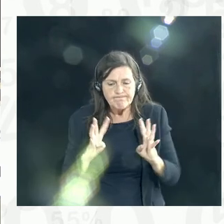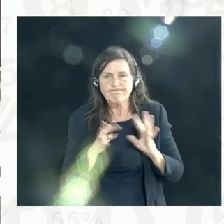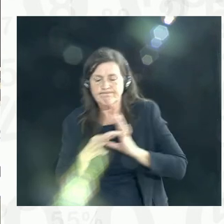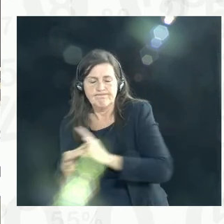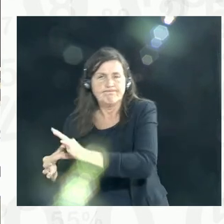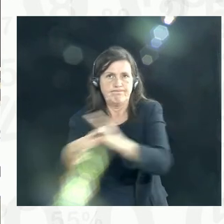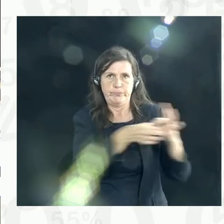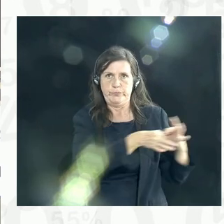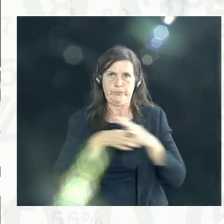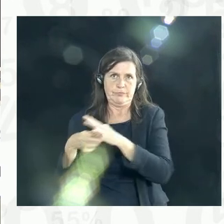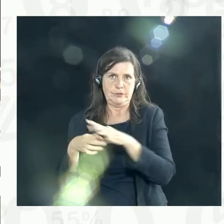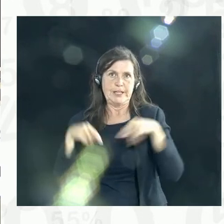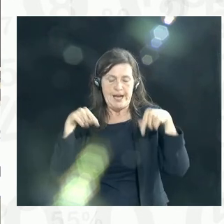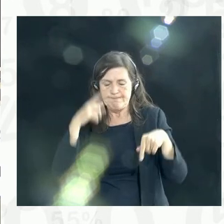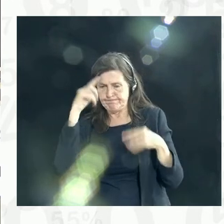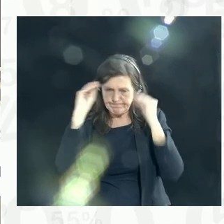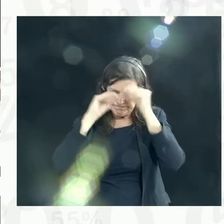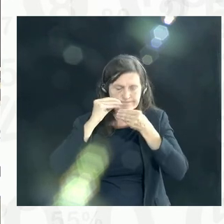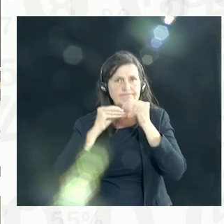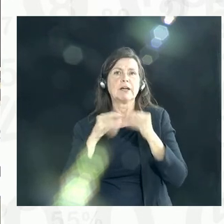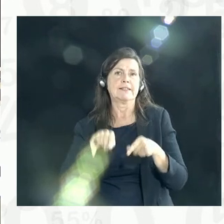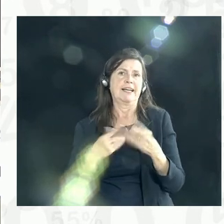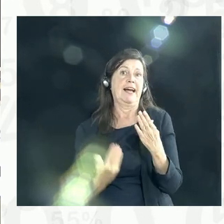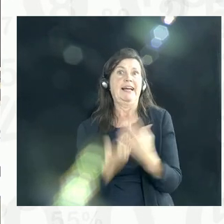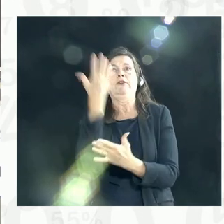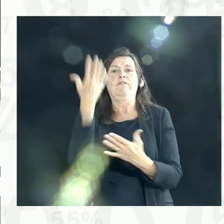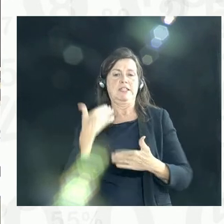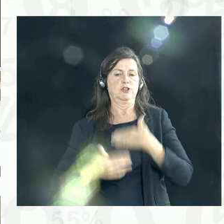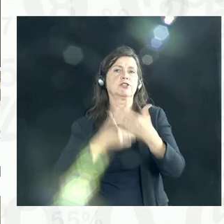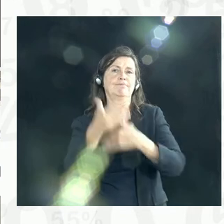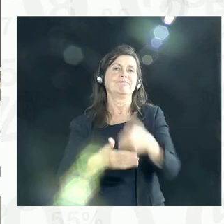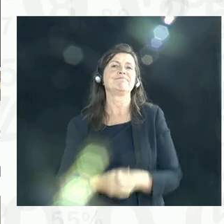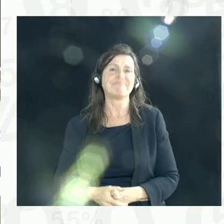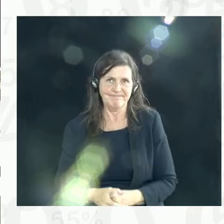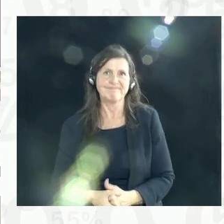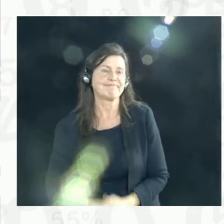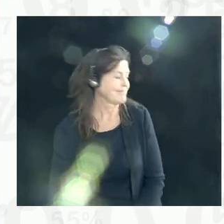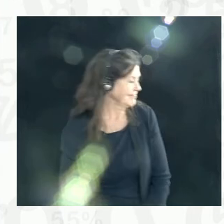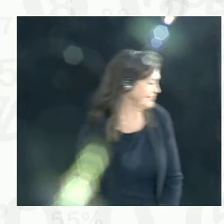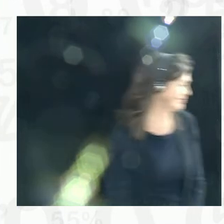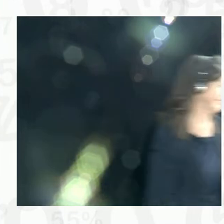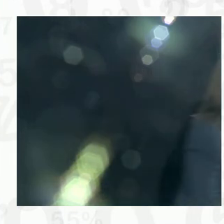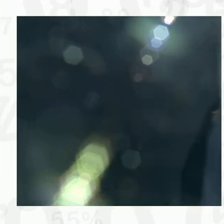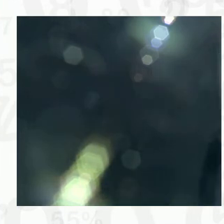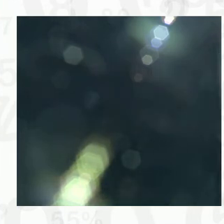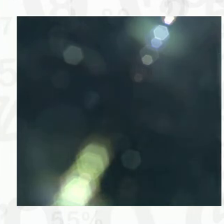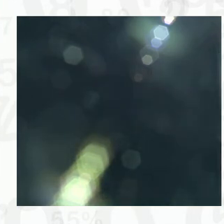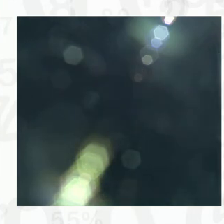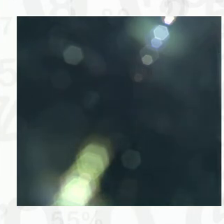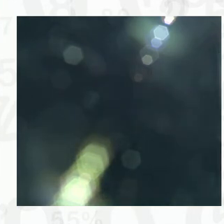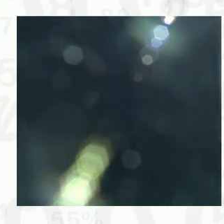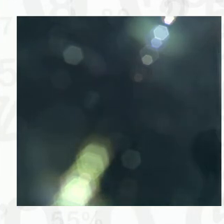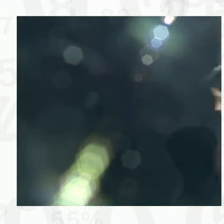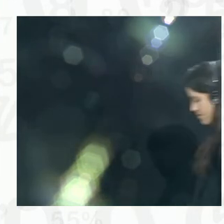type of collaboration. Yeah, and I would like to get Mr. Molenga Mosepa's